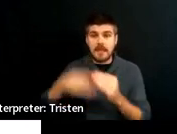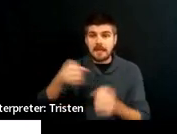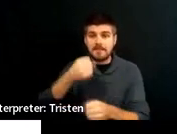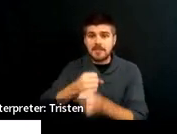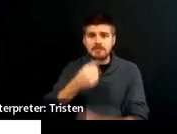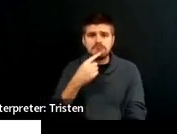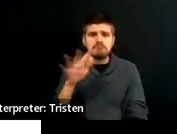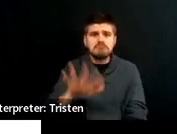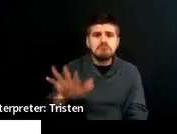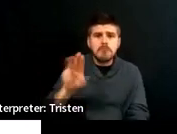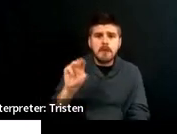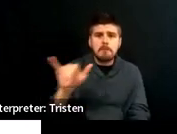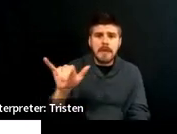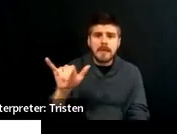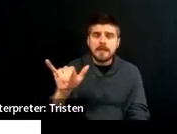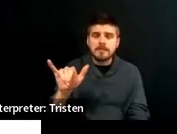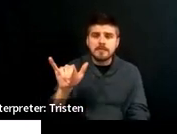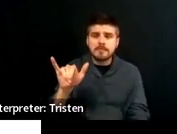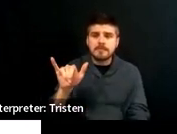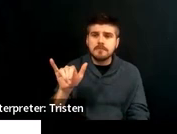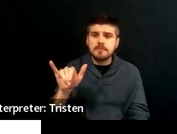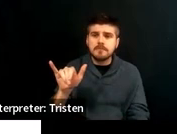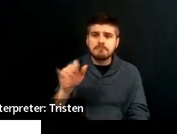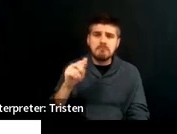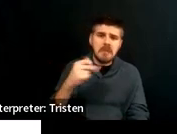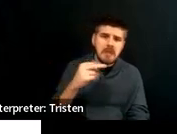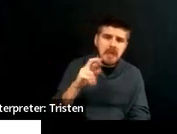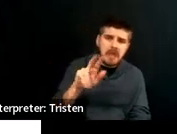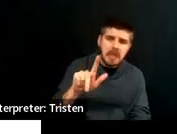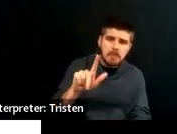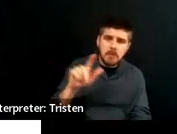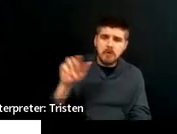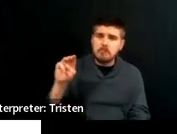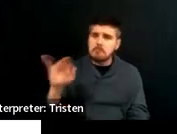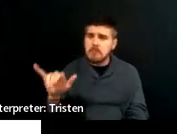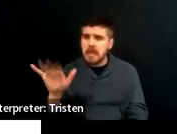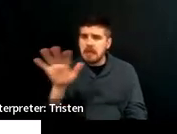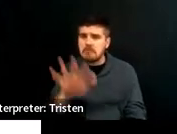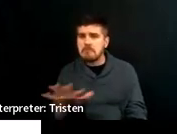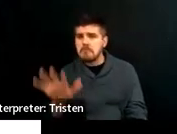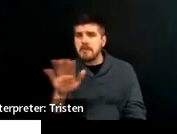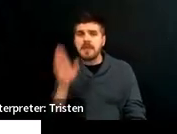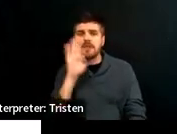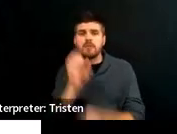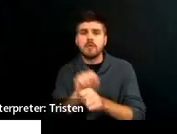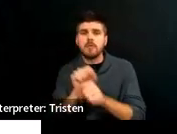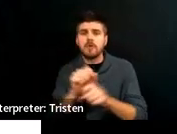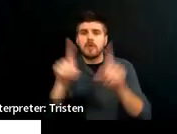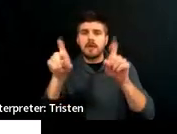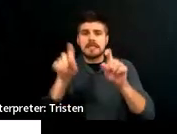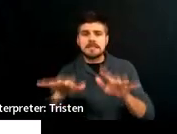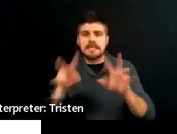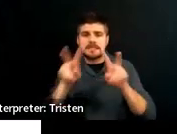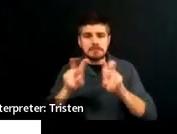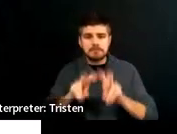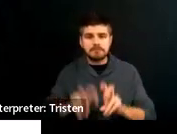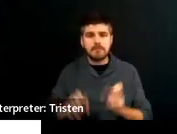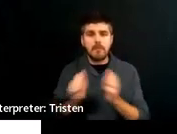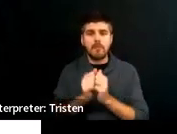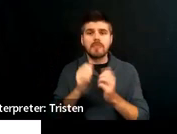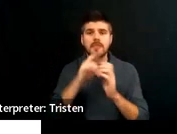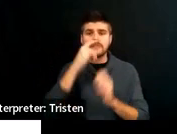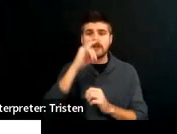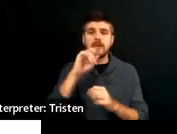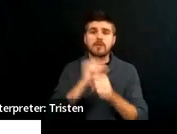right? April, May, and that you will work on doing assessments with the child and working on the